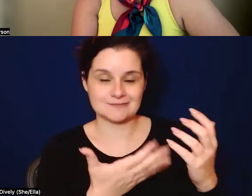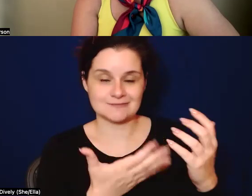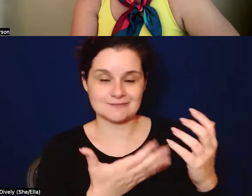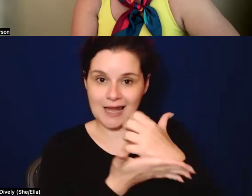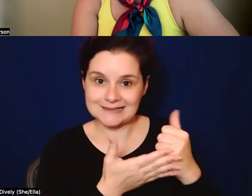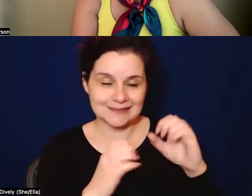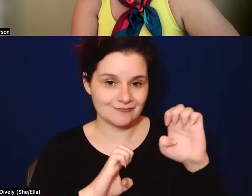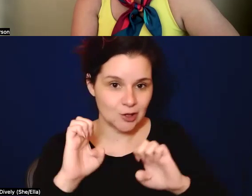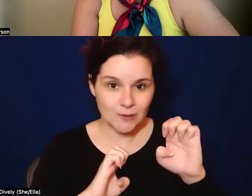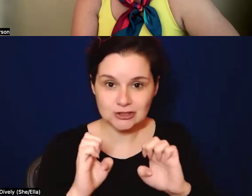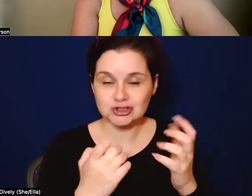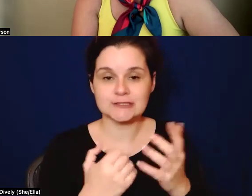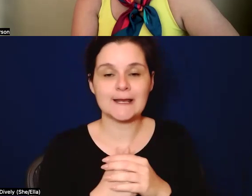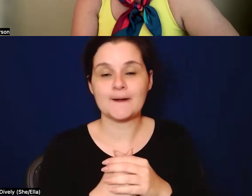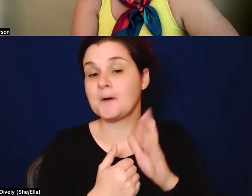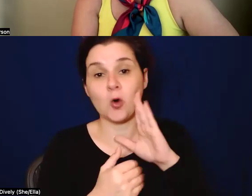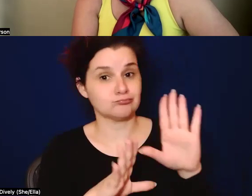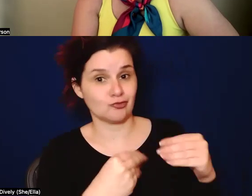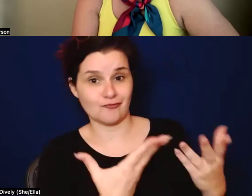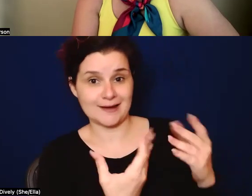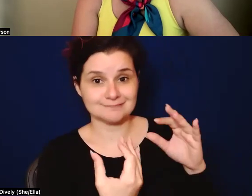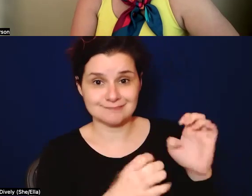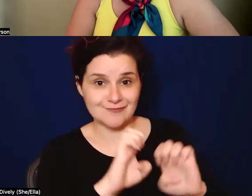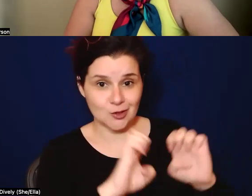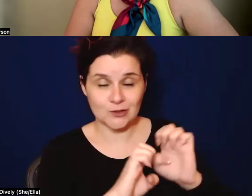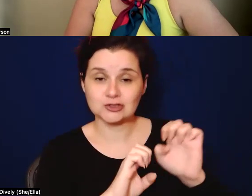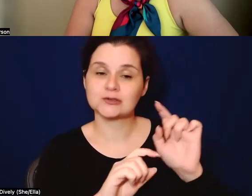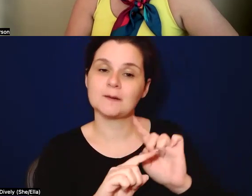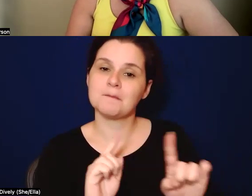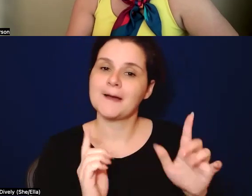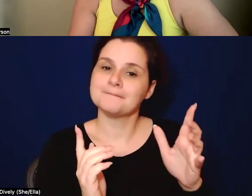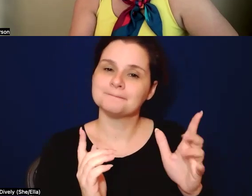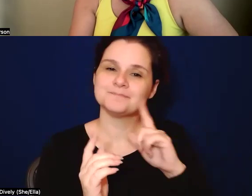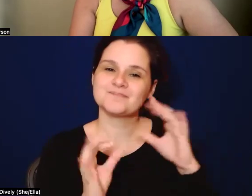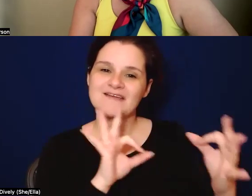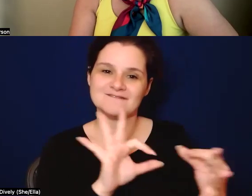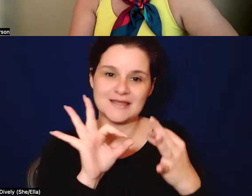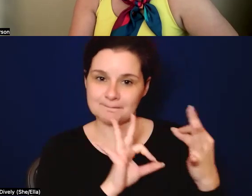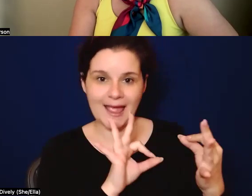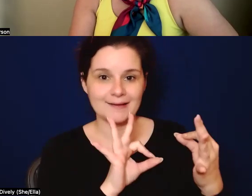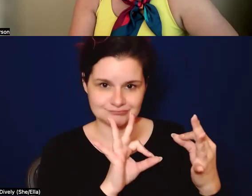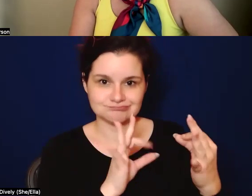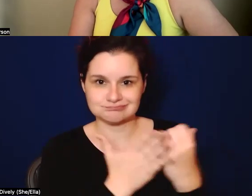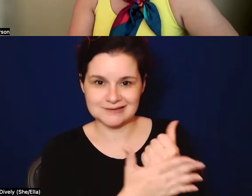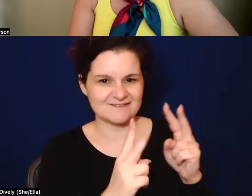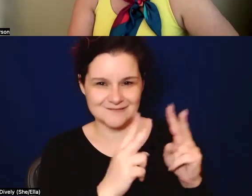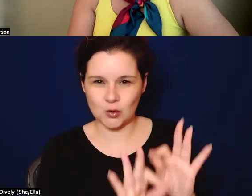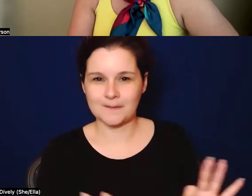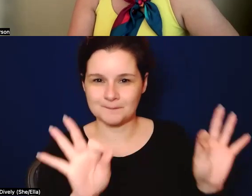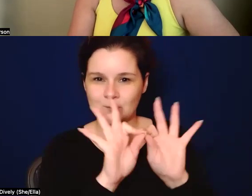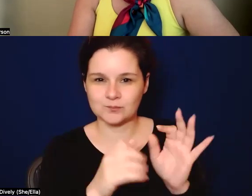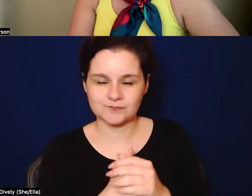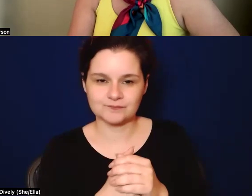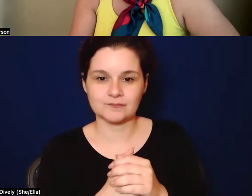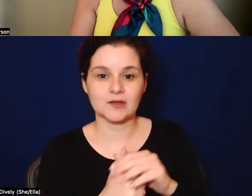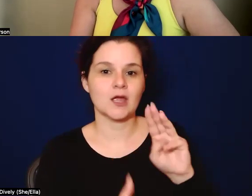um, or giving evaluation. But I think that that, those feedback points are, are very important. And